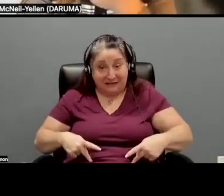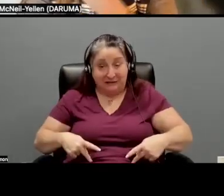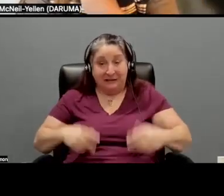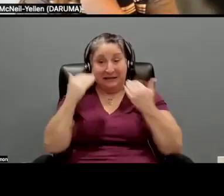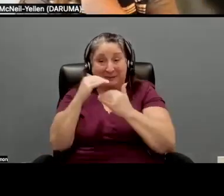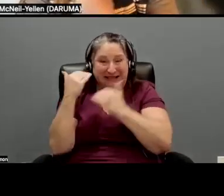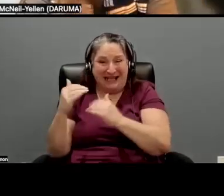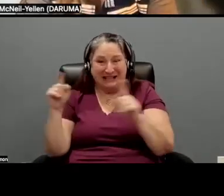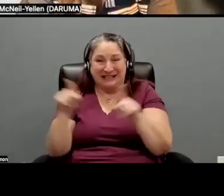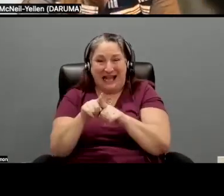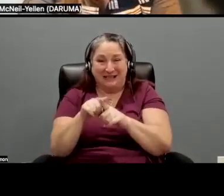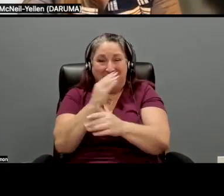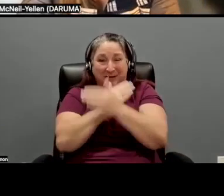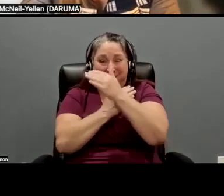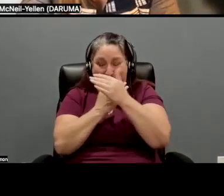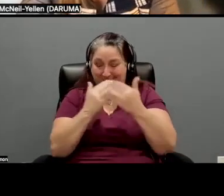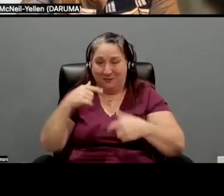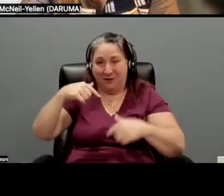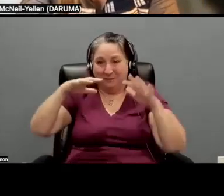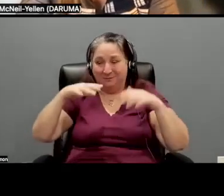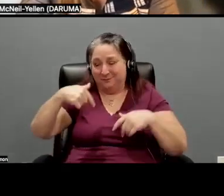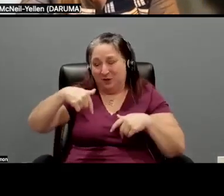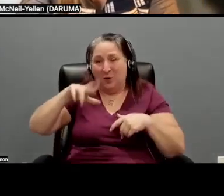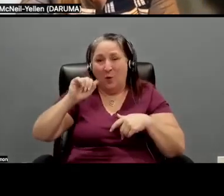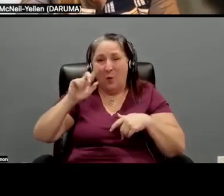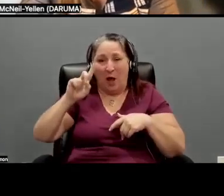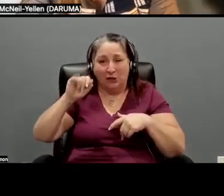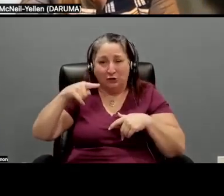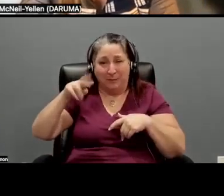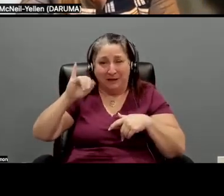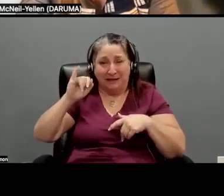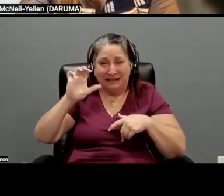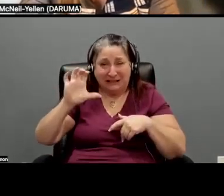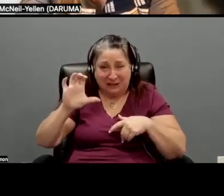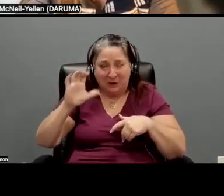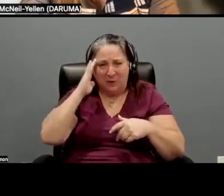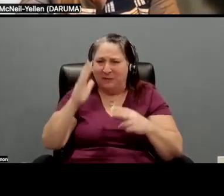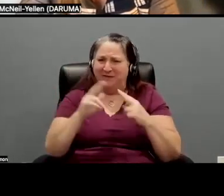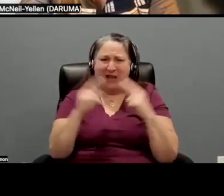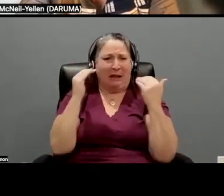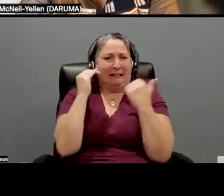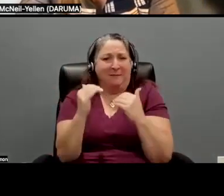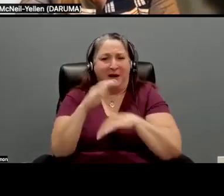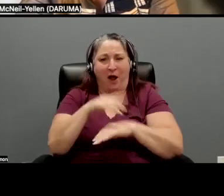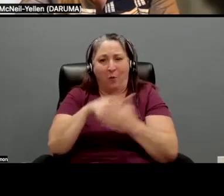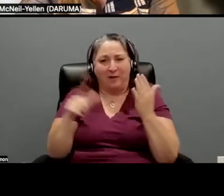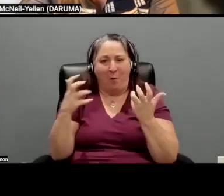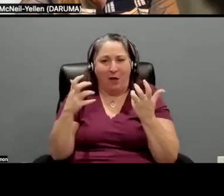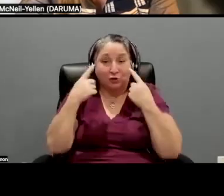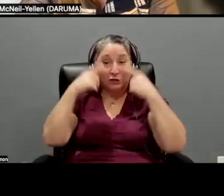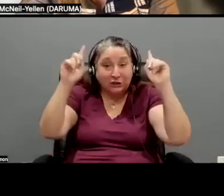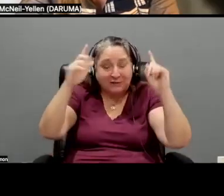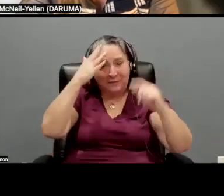would be too limiting on what they wanted to achieve because of my experiences